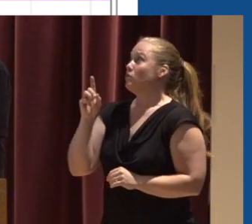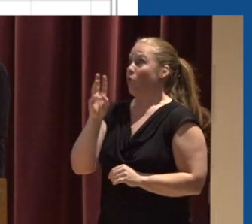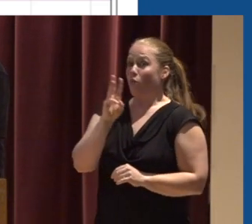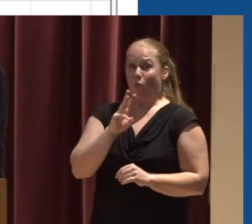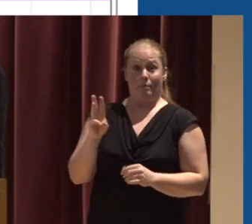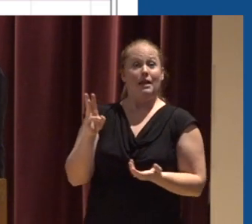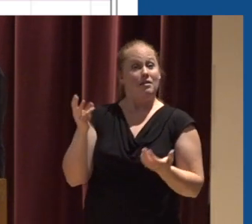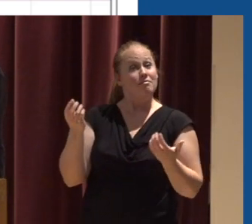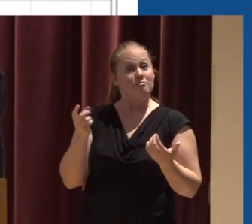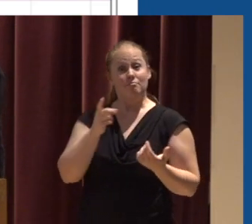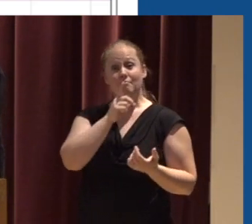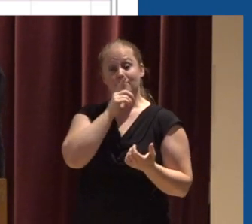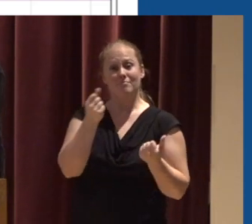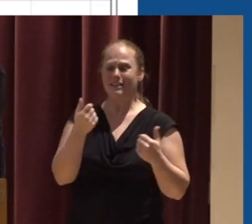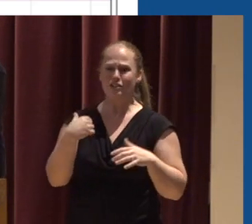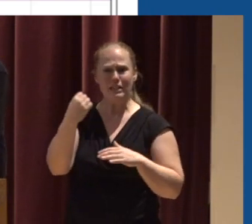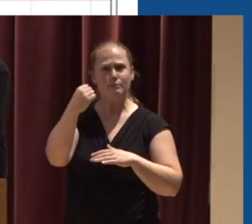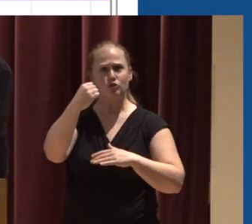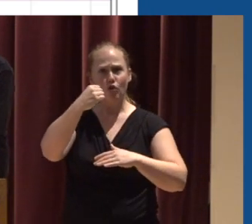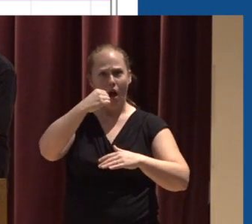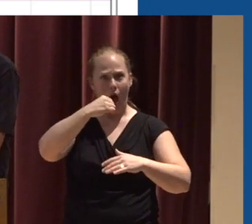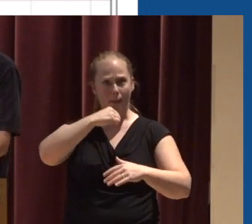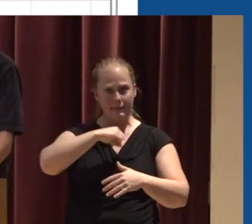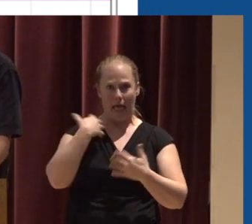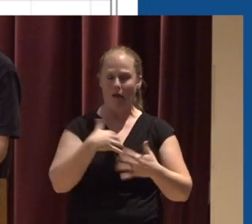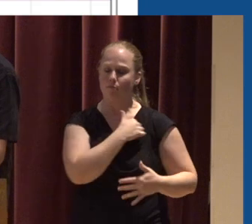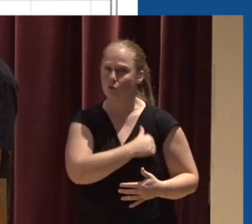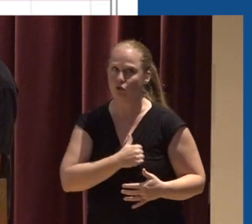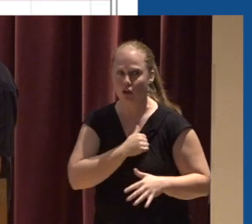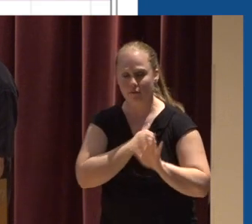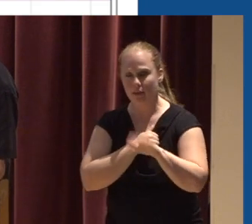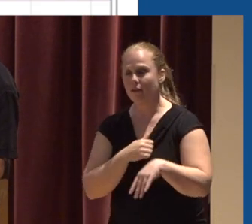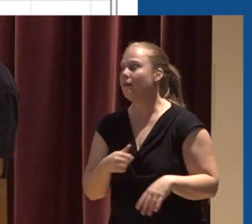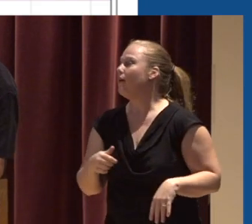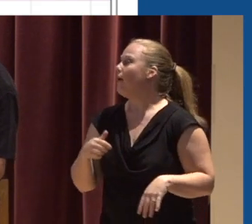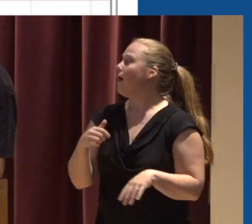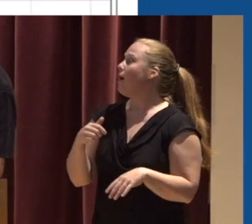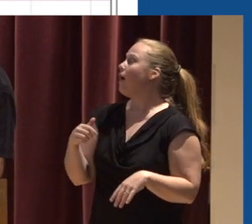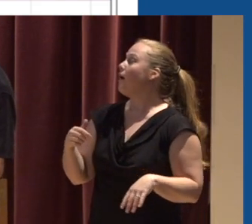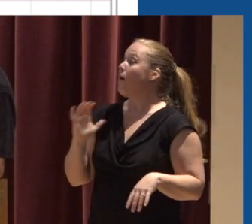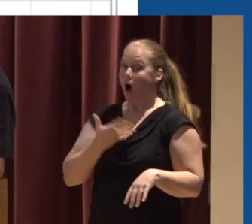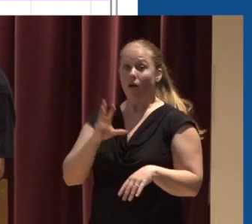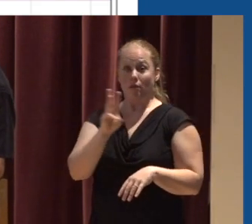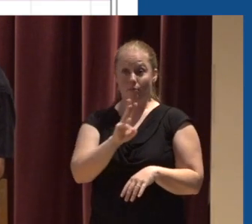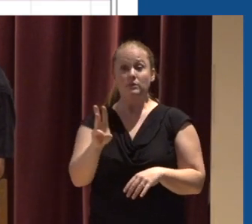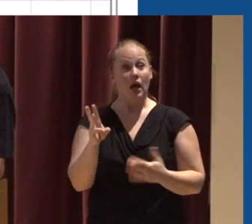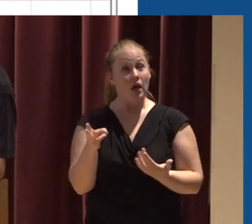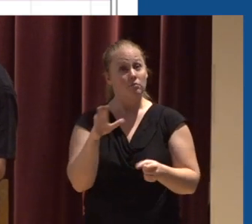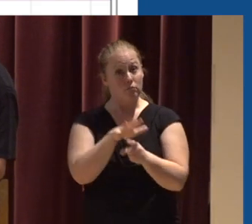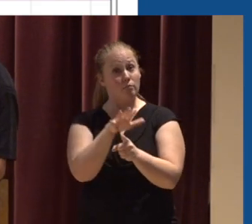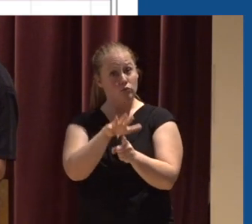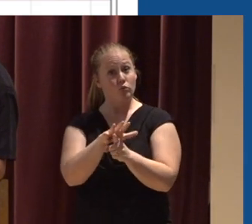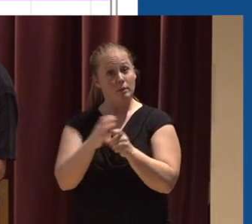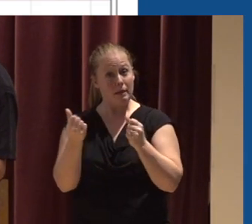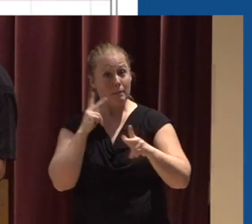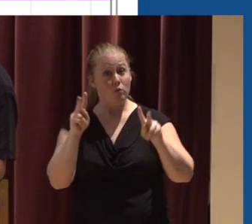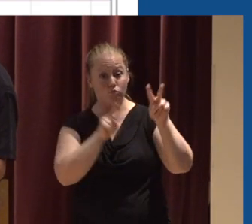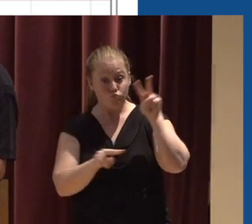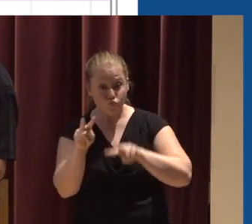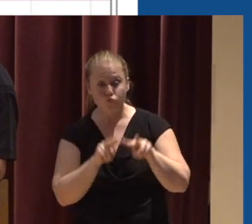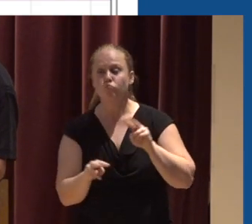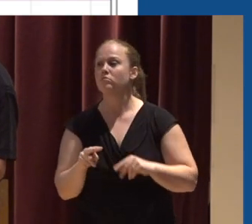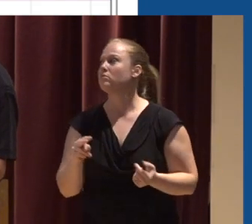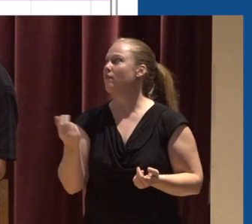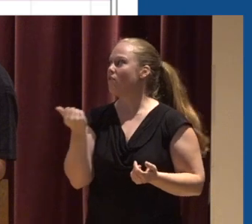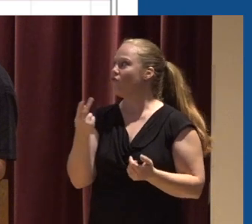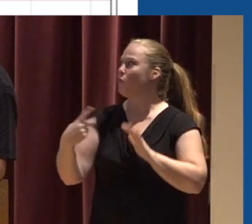hits This thing is just kind of dropping on me slowly The website does get quite a few hits There's a couple examples